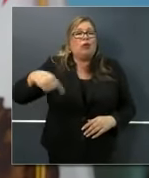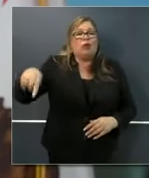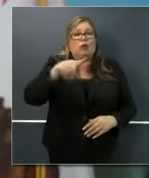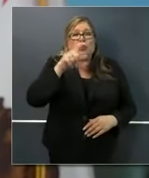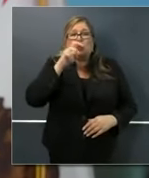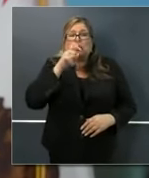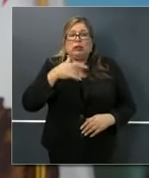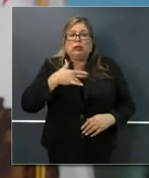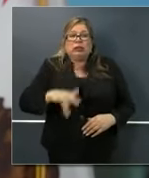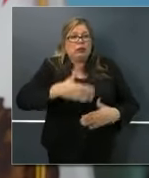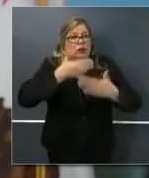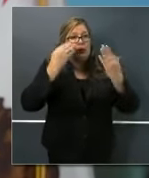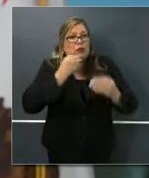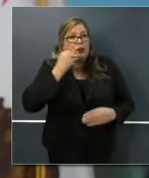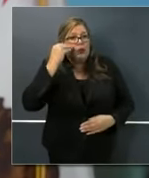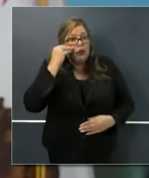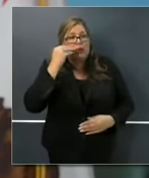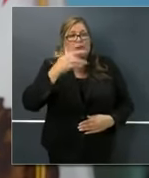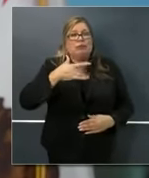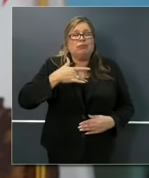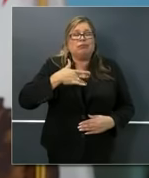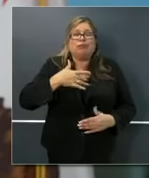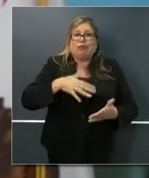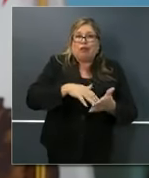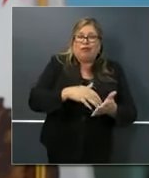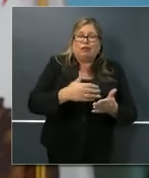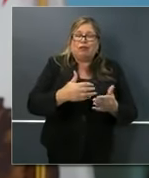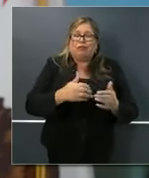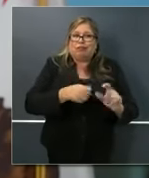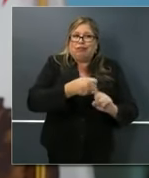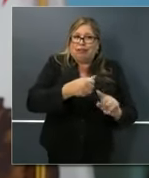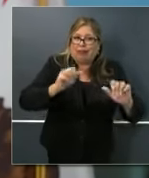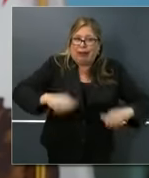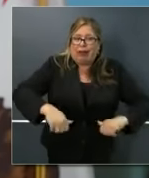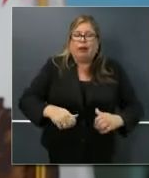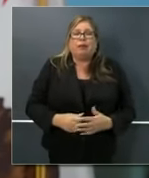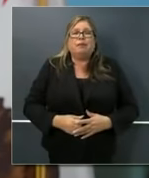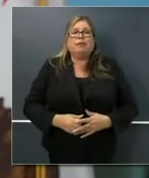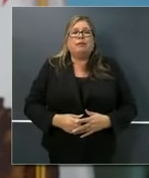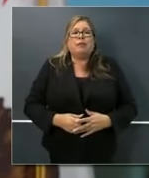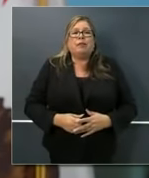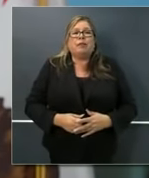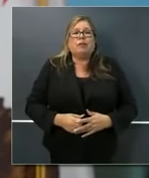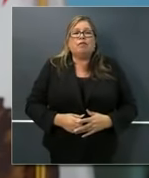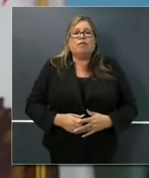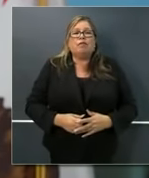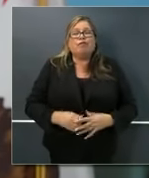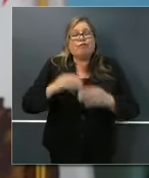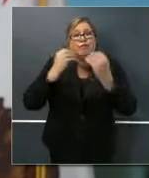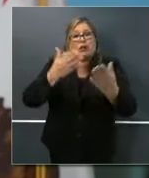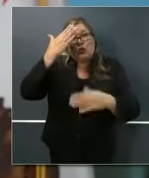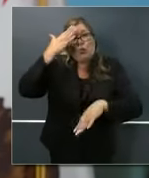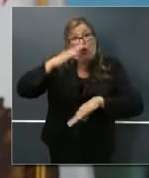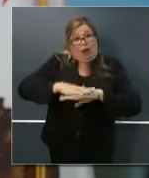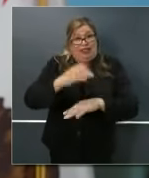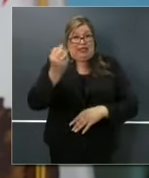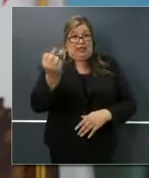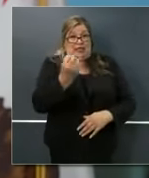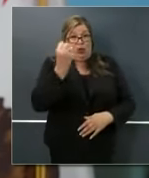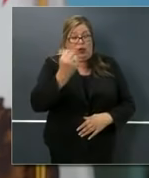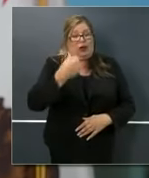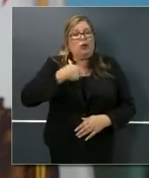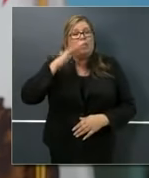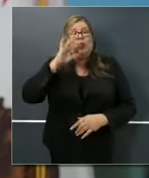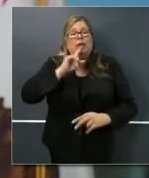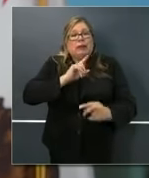Let me be very specific with you. On Saturday, I will be making a very specific announcement of where we